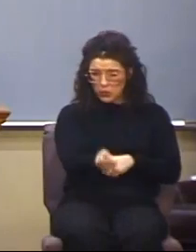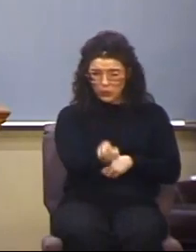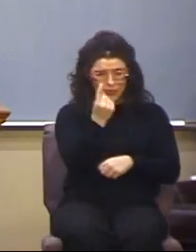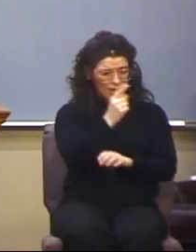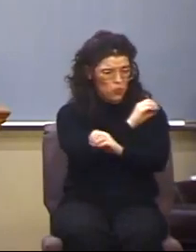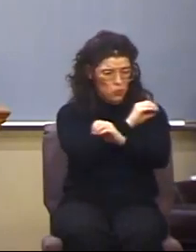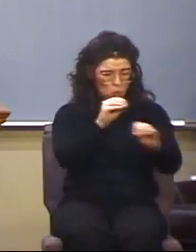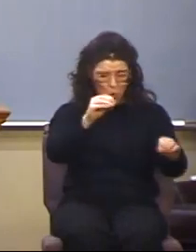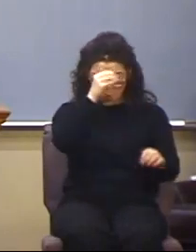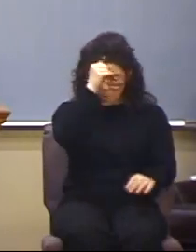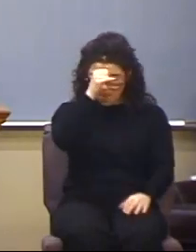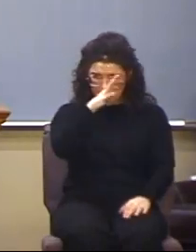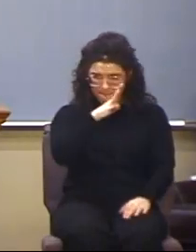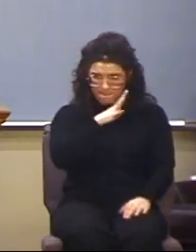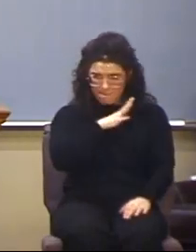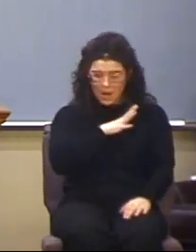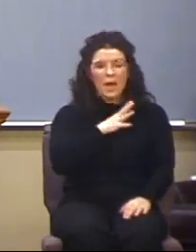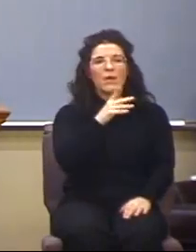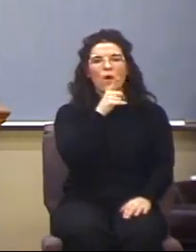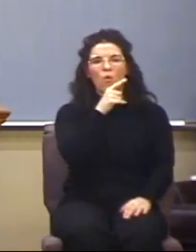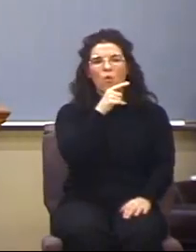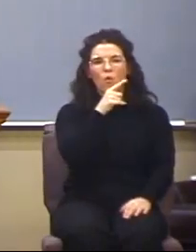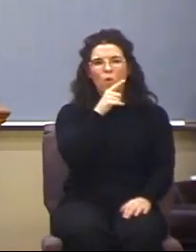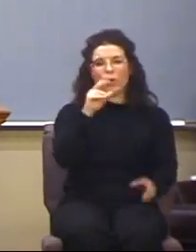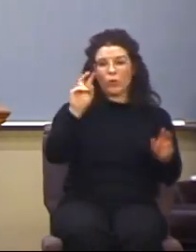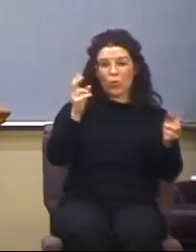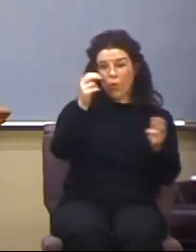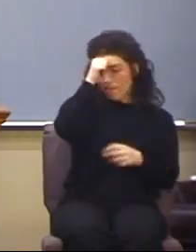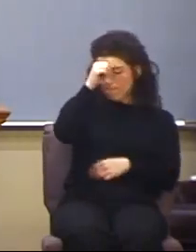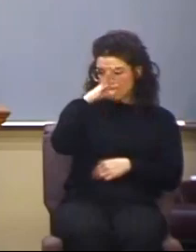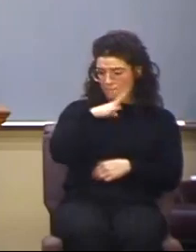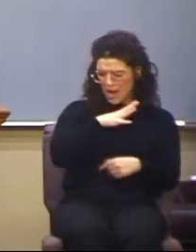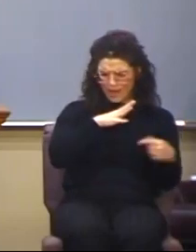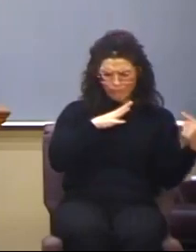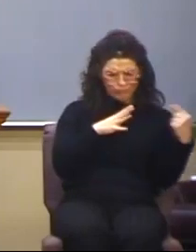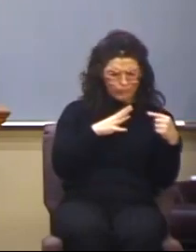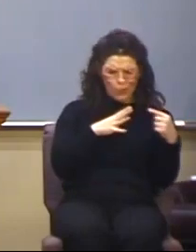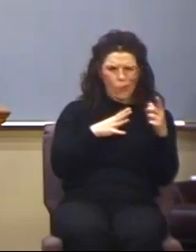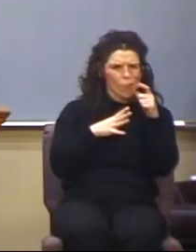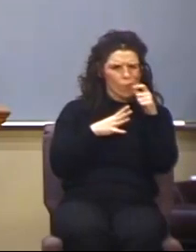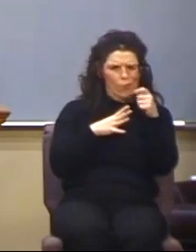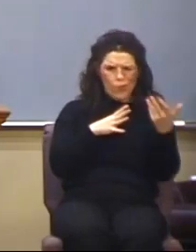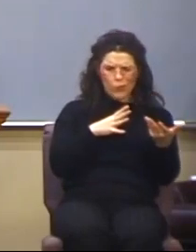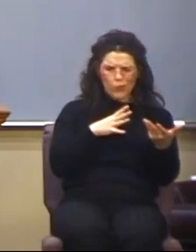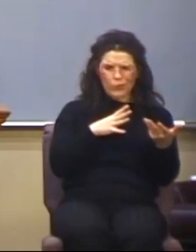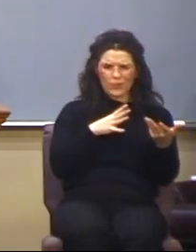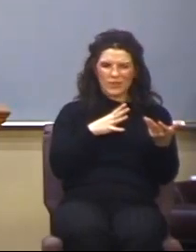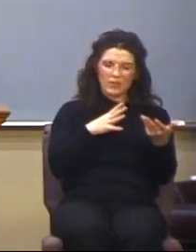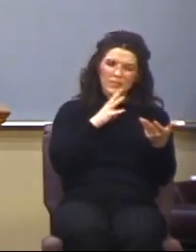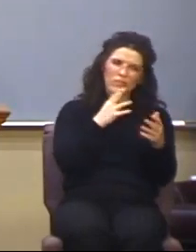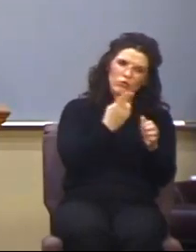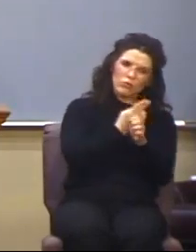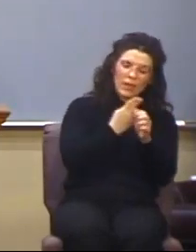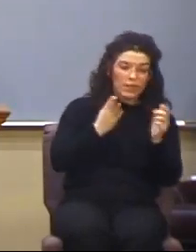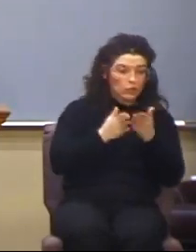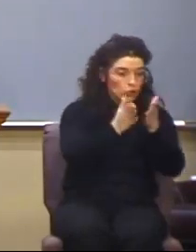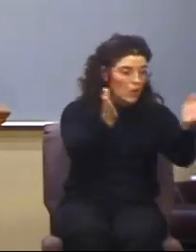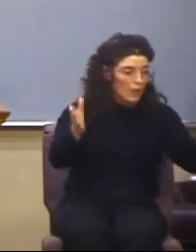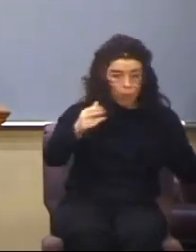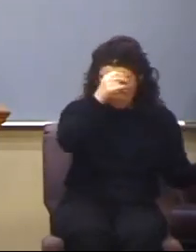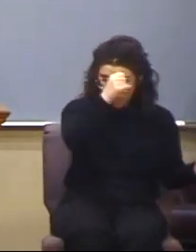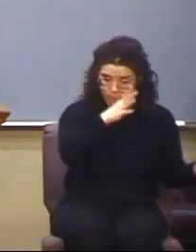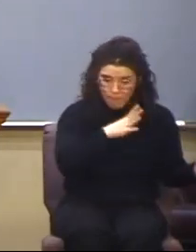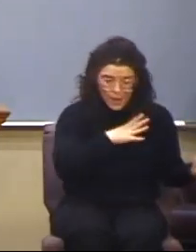who are the, quote, men? When Paul says no man, is he using it in a general sense?